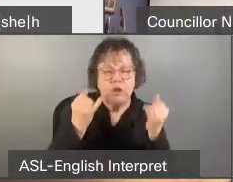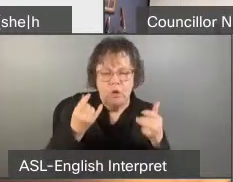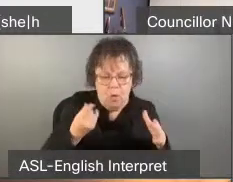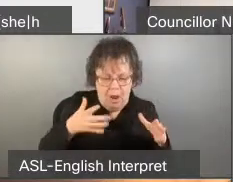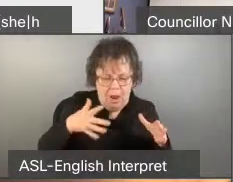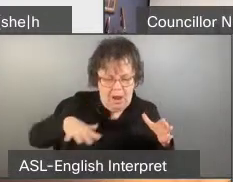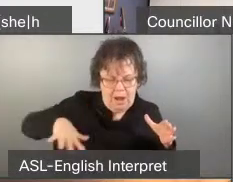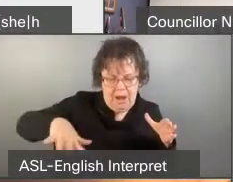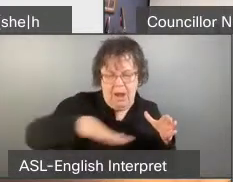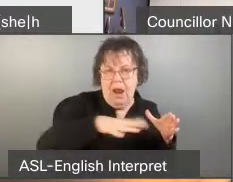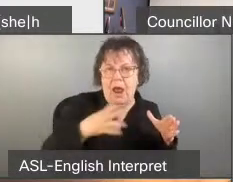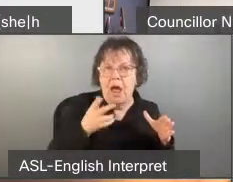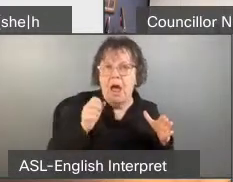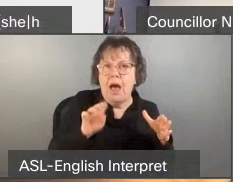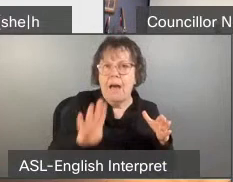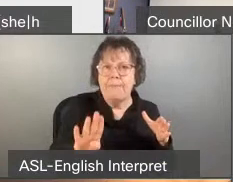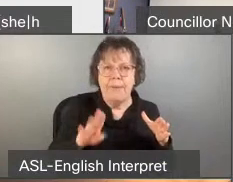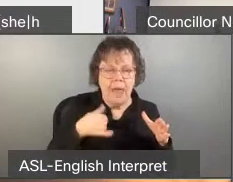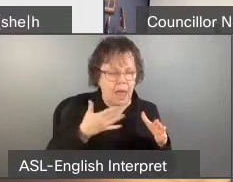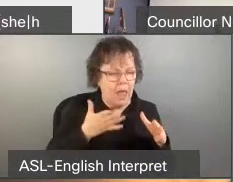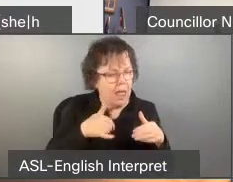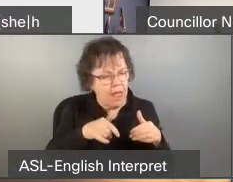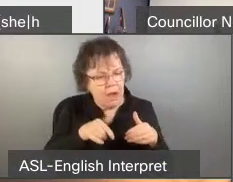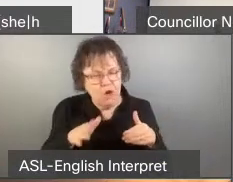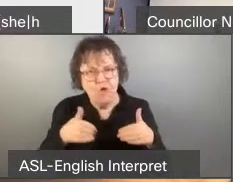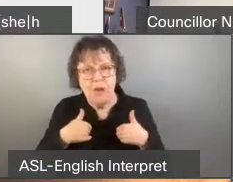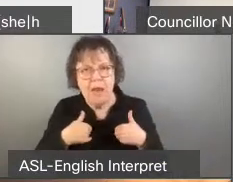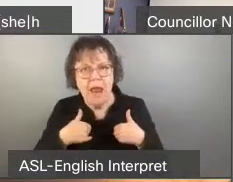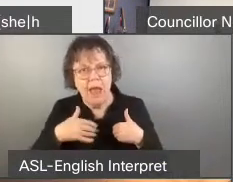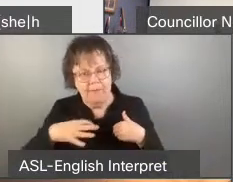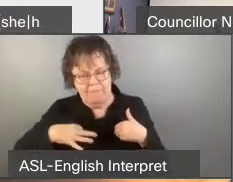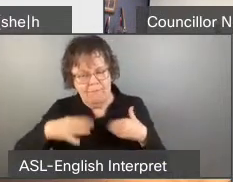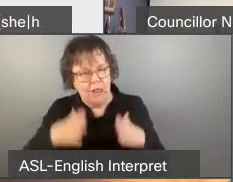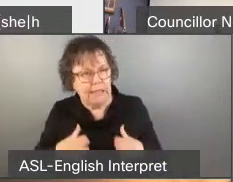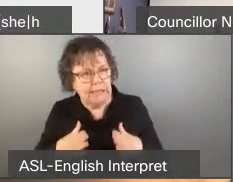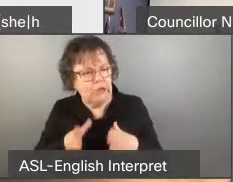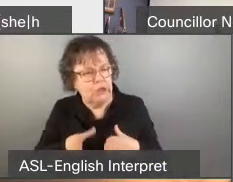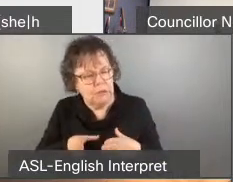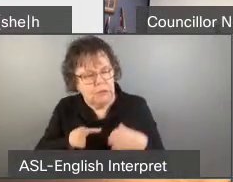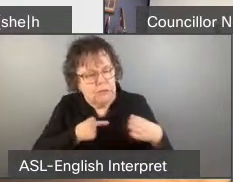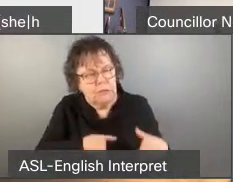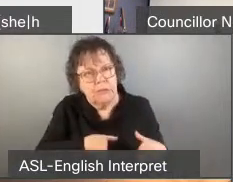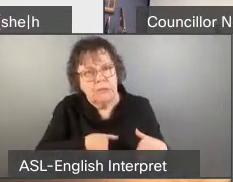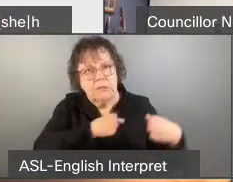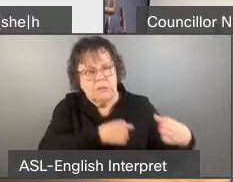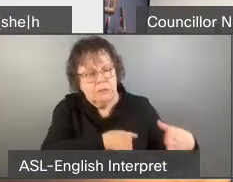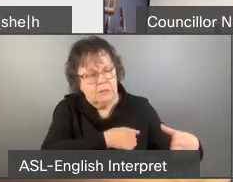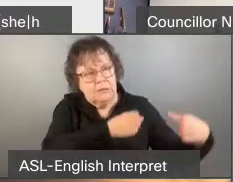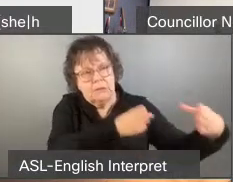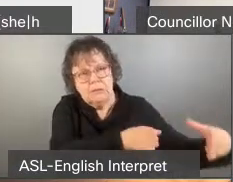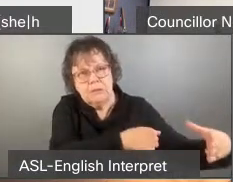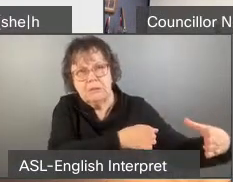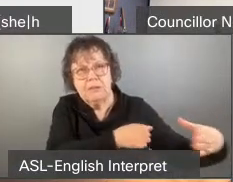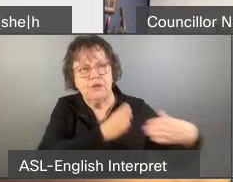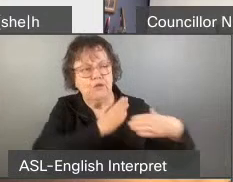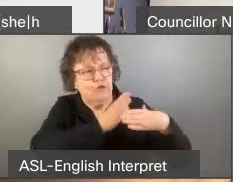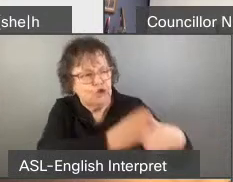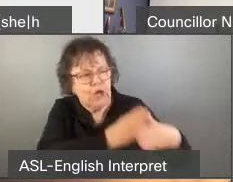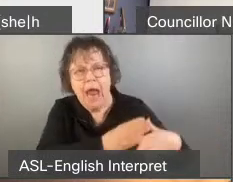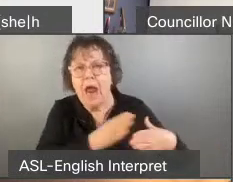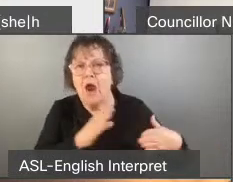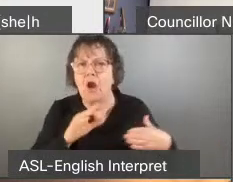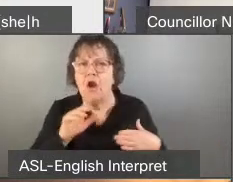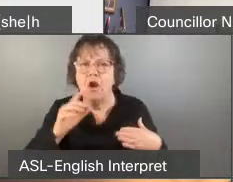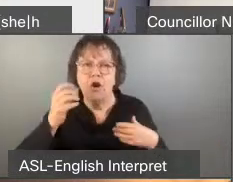can share space and be next to furniture bank volunteers and be next to North York Harvest volunteers who can then share trucks, who can then